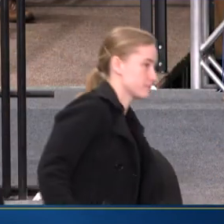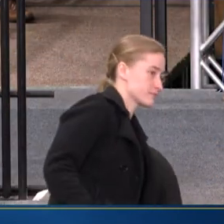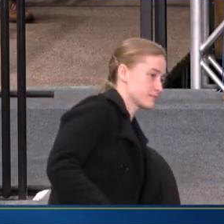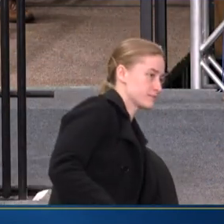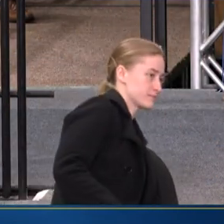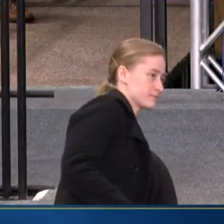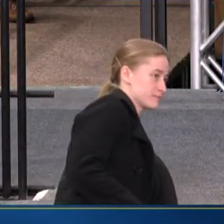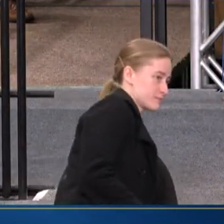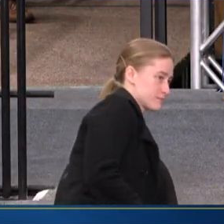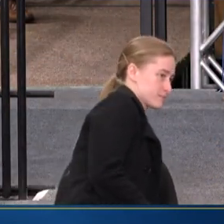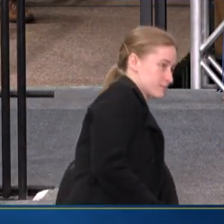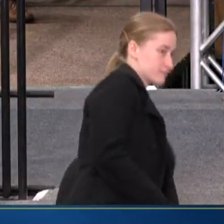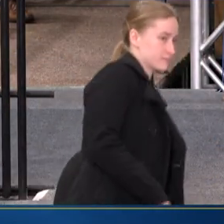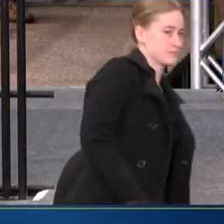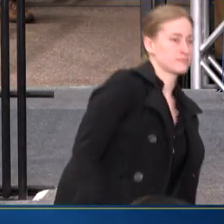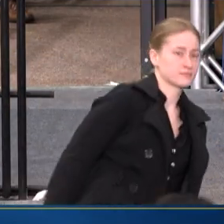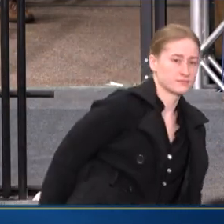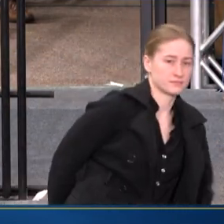THANK YOU.